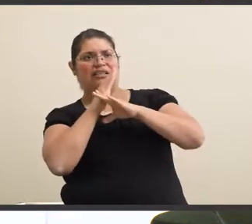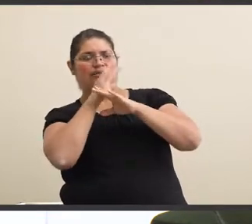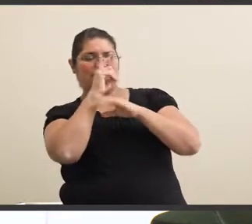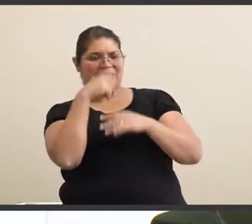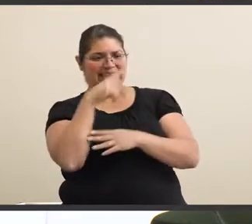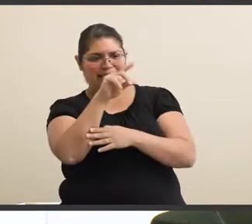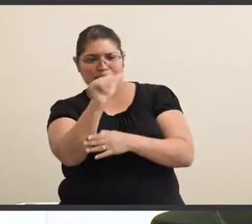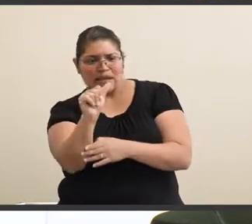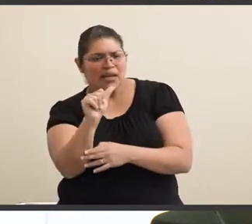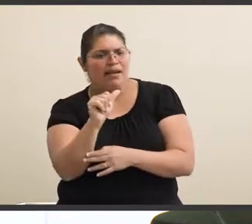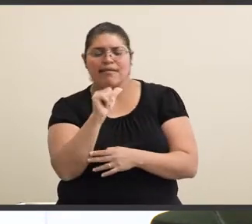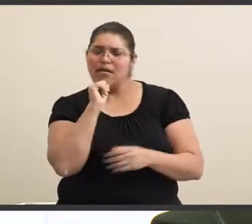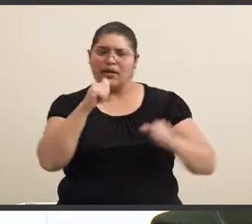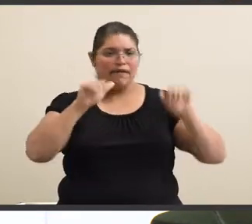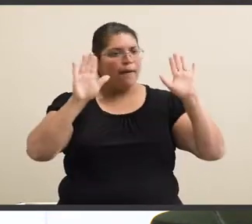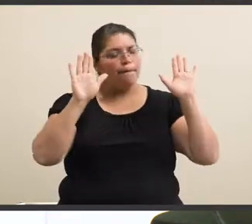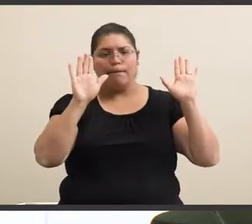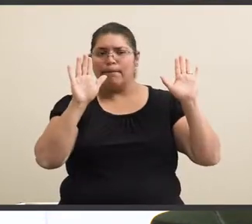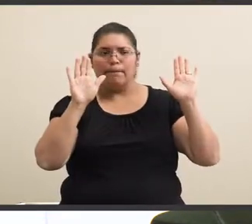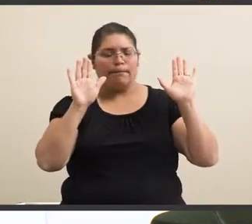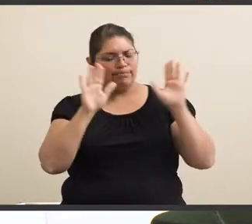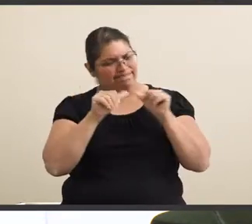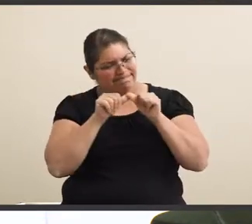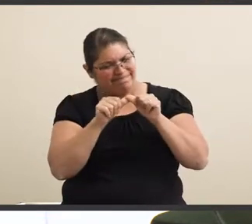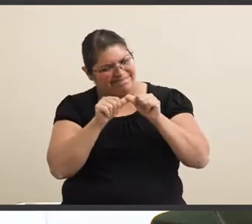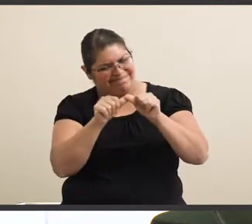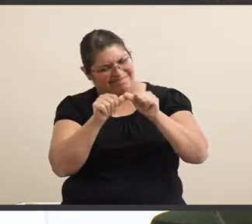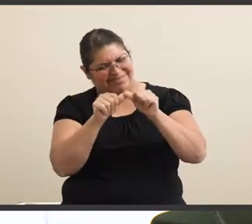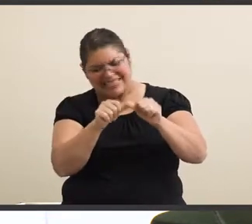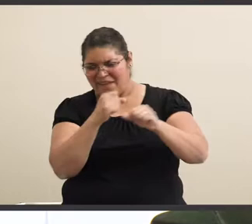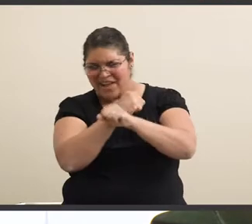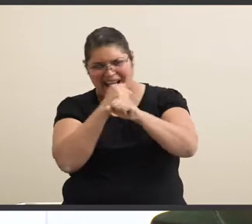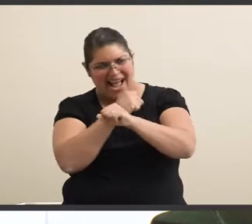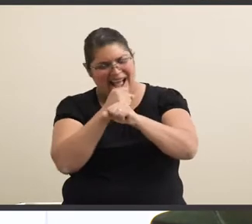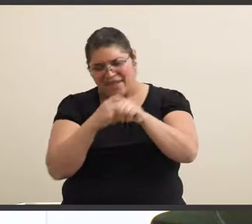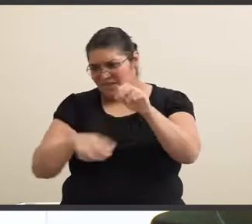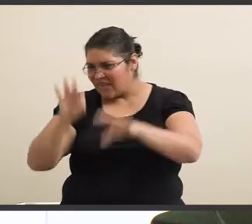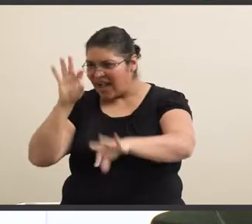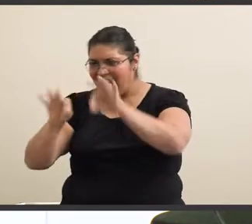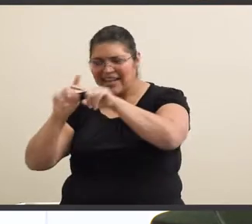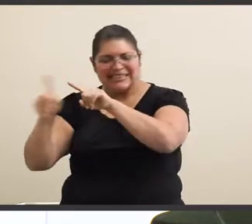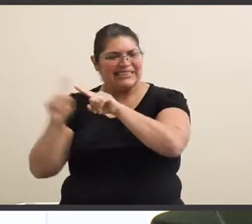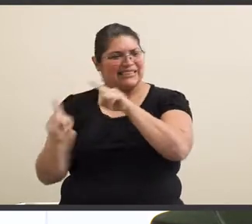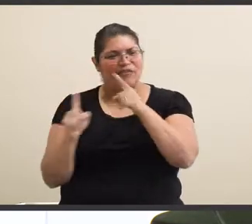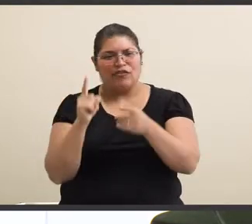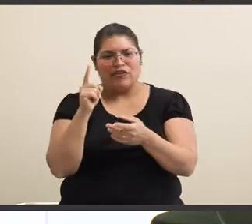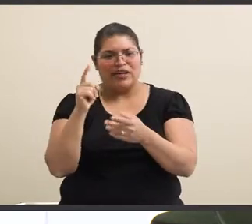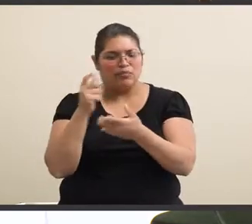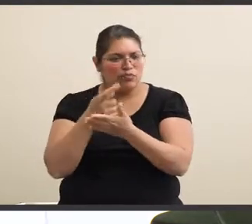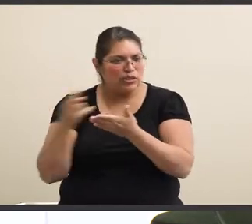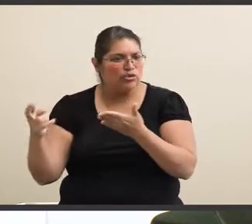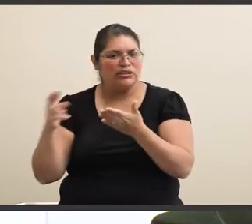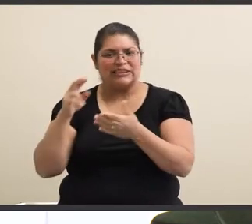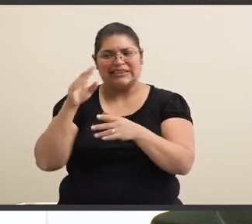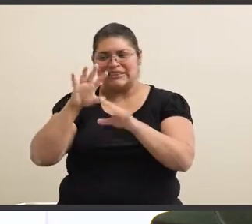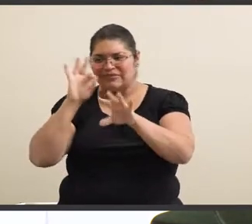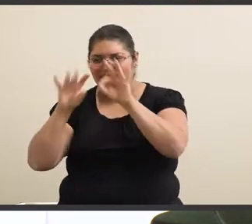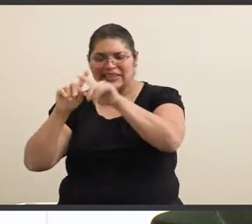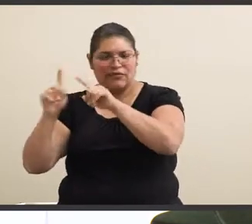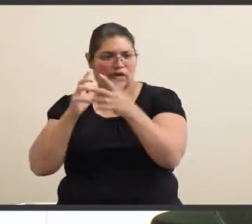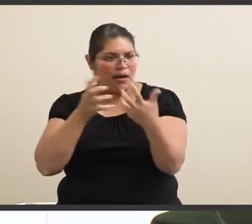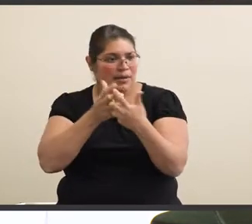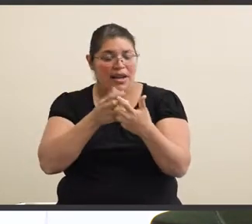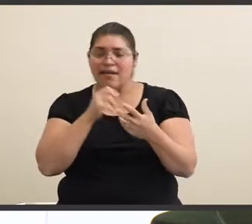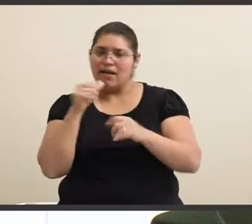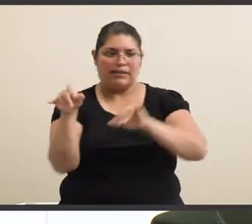disability not to give up and just try to push past it and find the right resources and find the different accommodations that work for you. Because not everybody's the same.